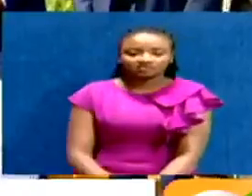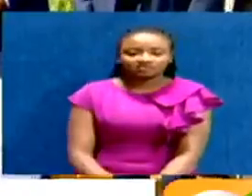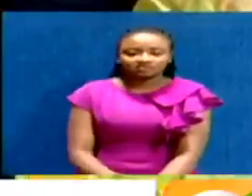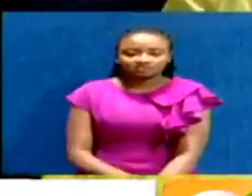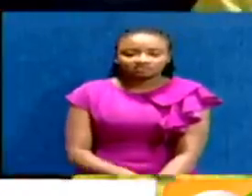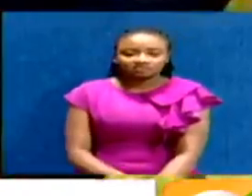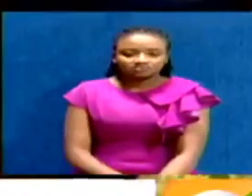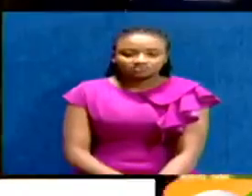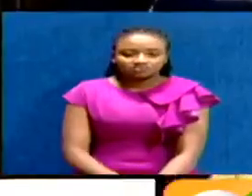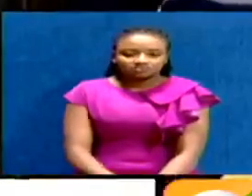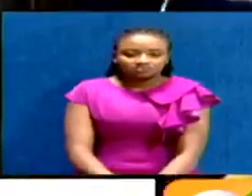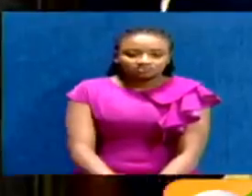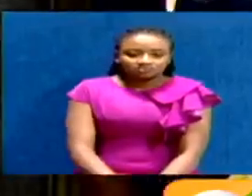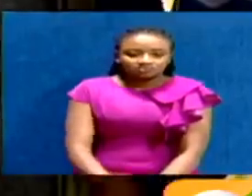The MPs say disbursement of CDF funds not favour